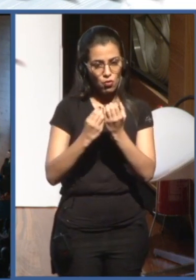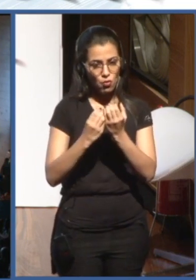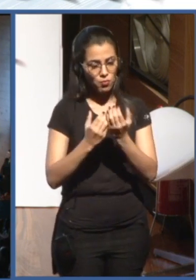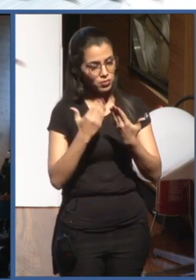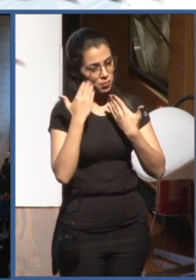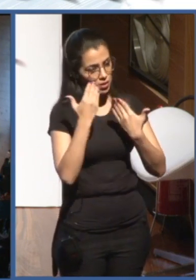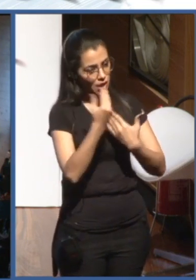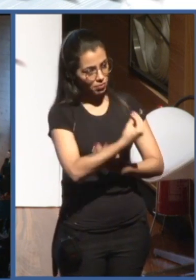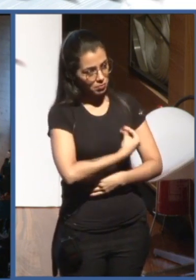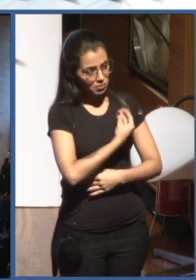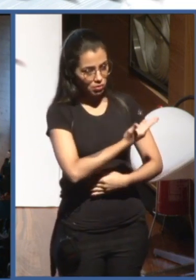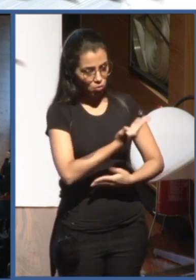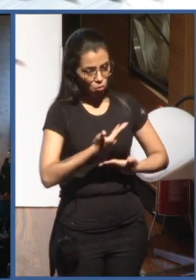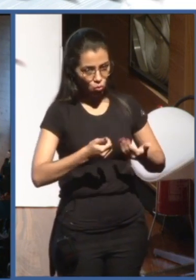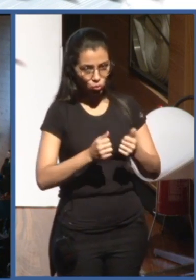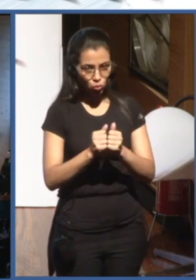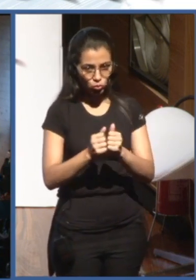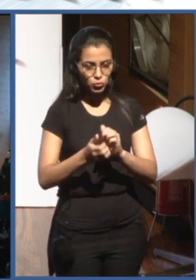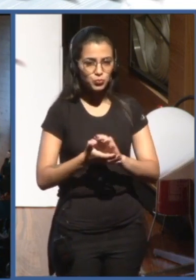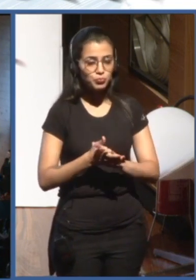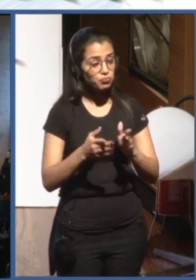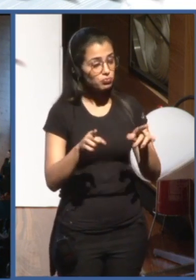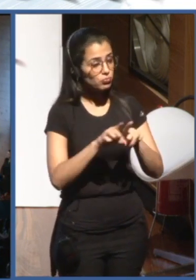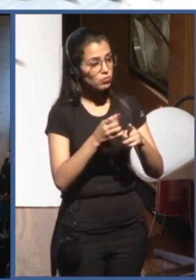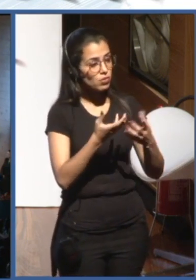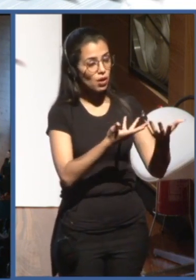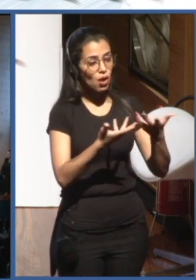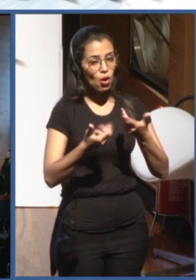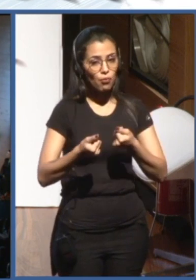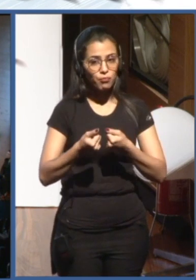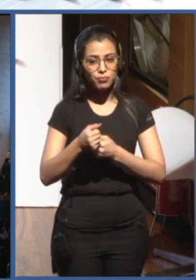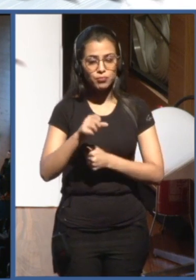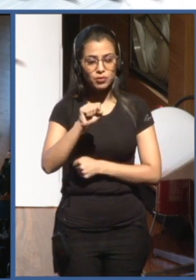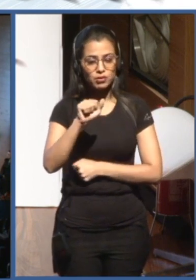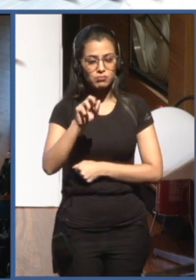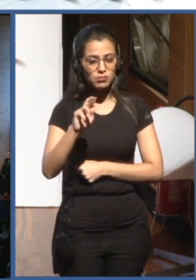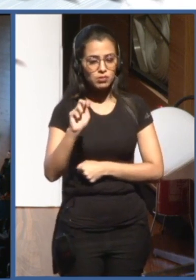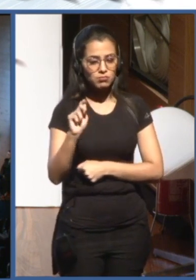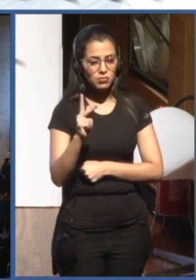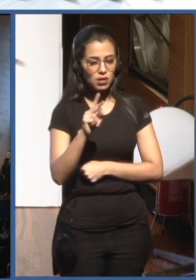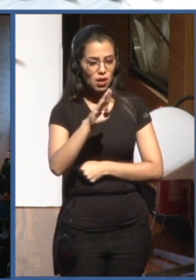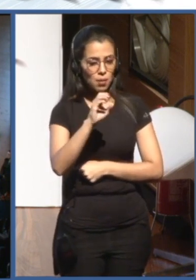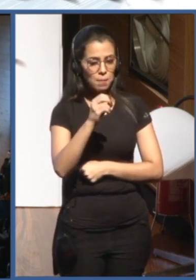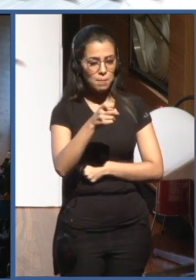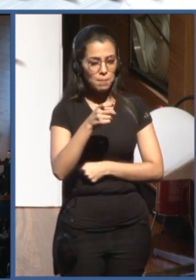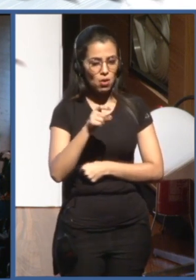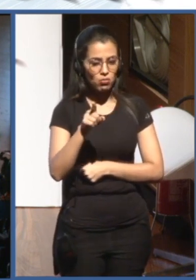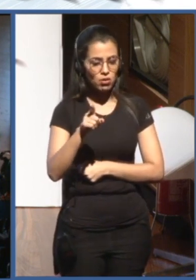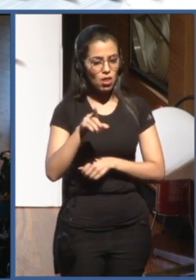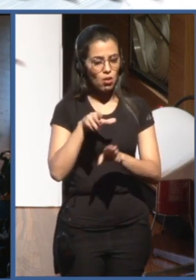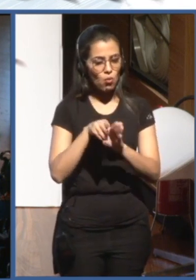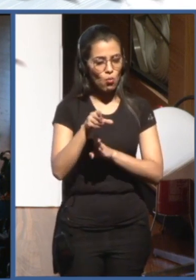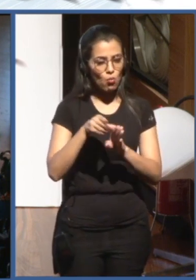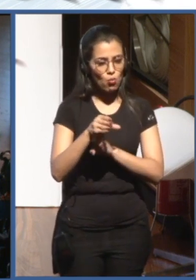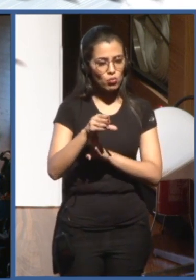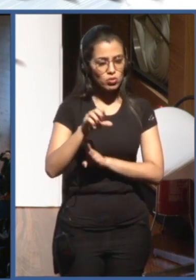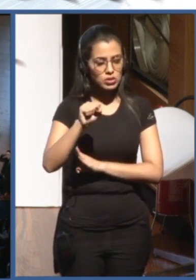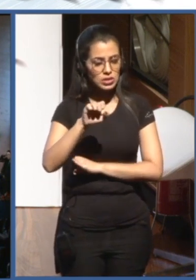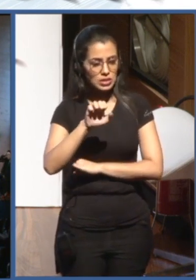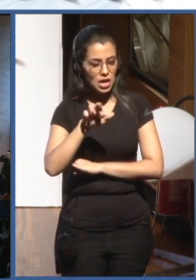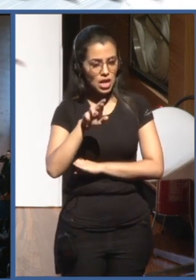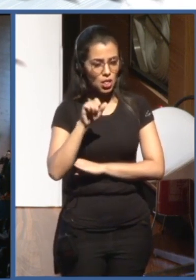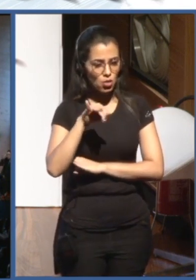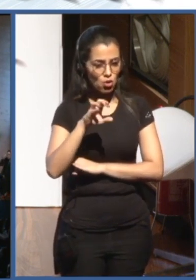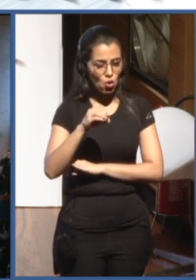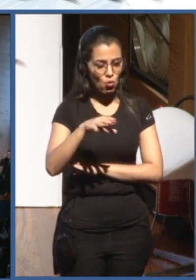It's my pleasure to also invite to the stage, Sarah Box, Senior Counselor from the Directorate for Science, Technology, and Innovation of our very